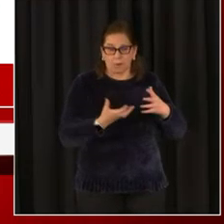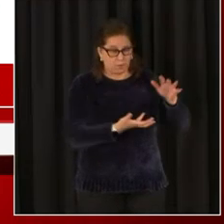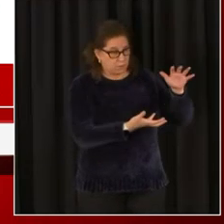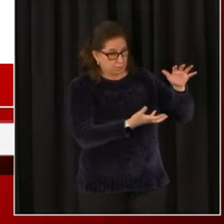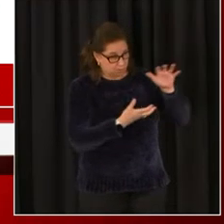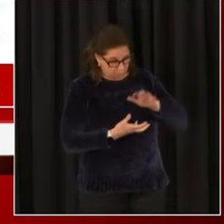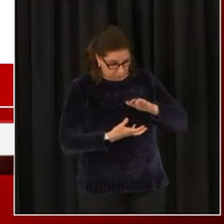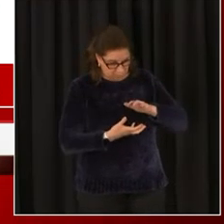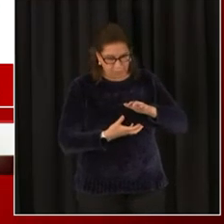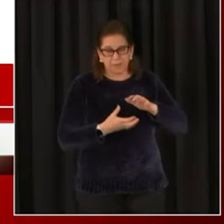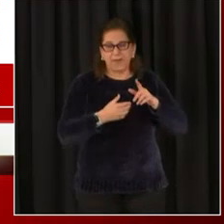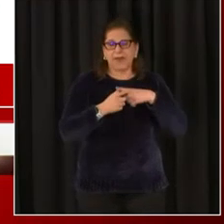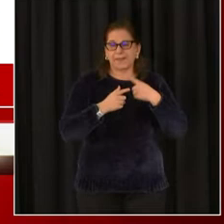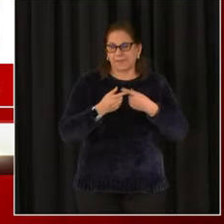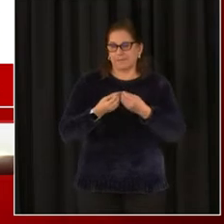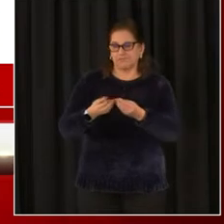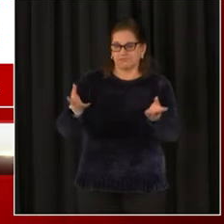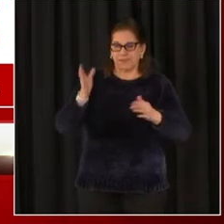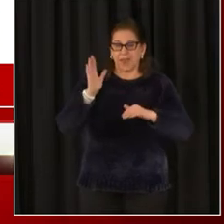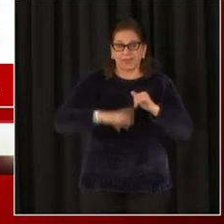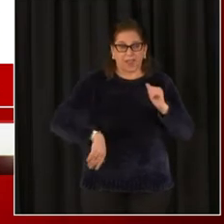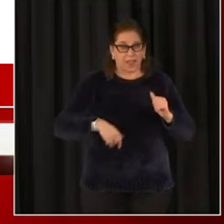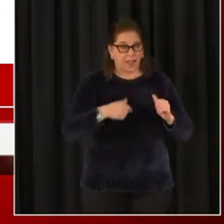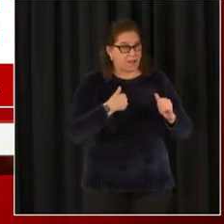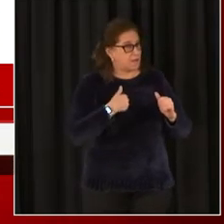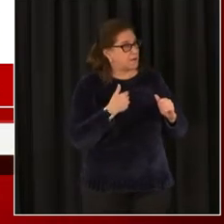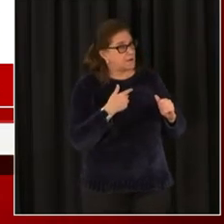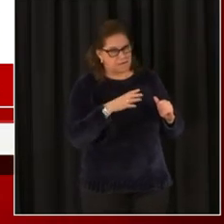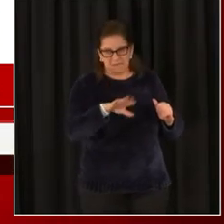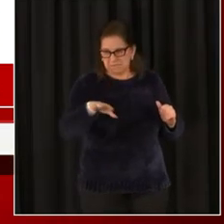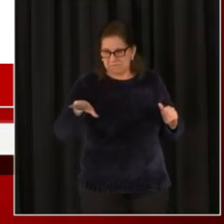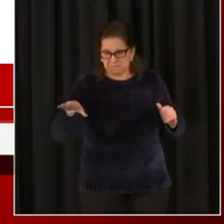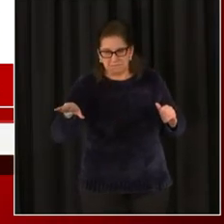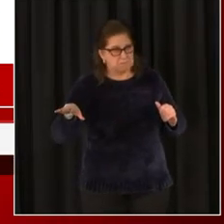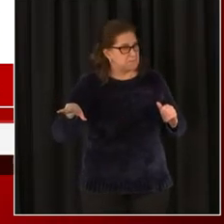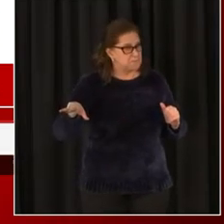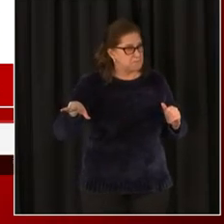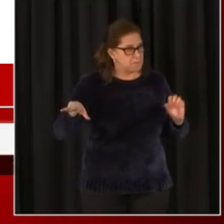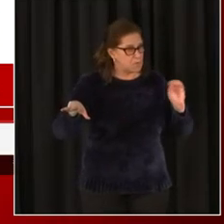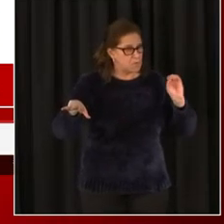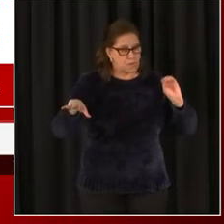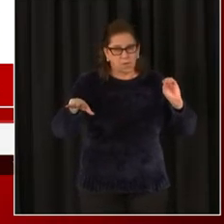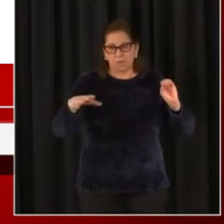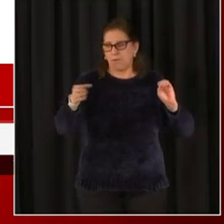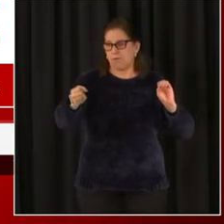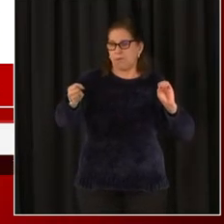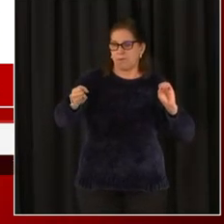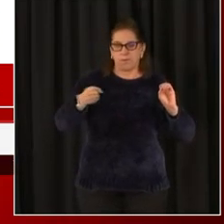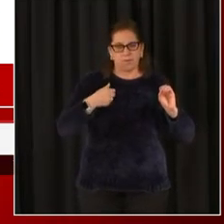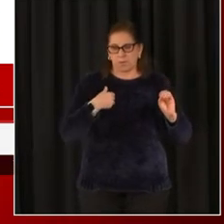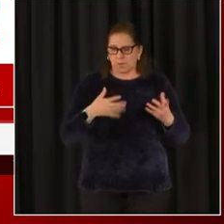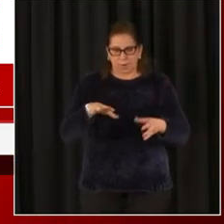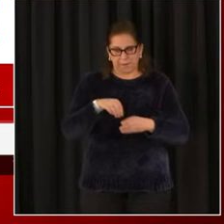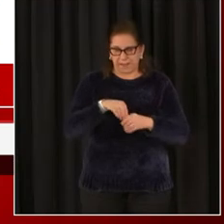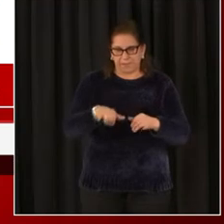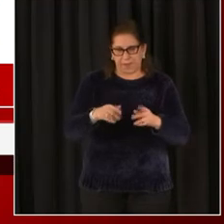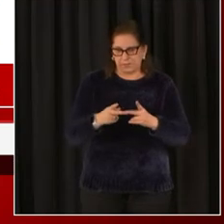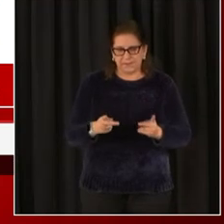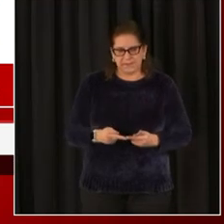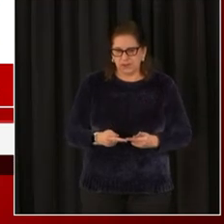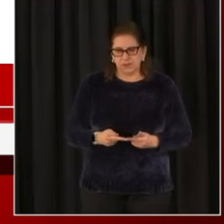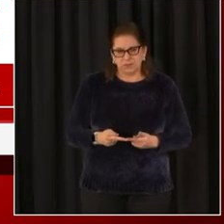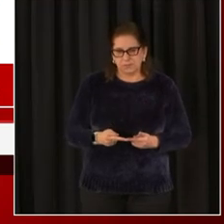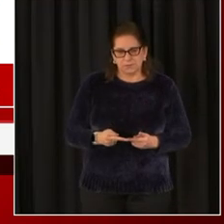what you actually see is a Delta between when we actually get the doses, them having to be scheduled